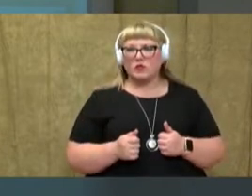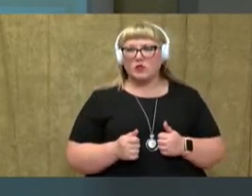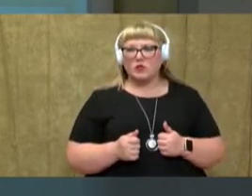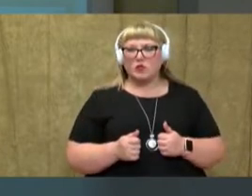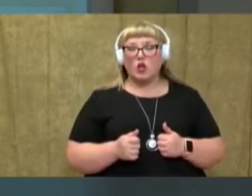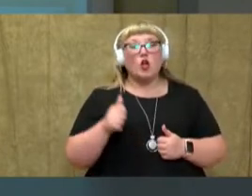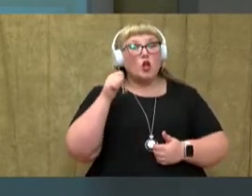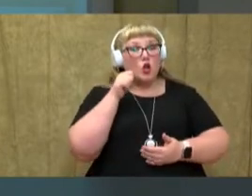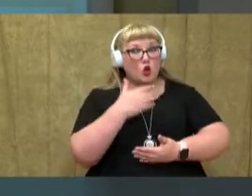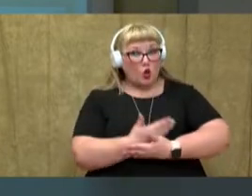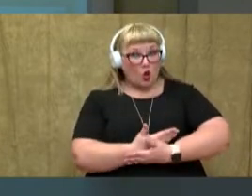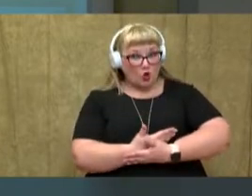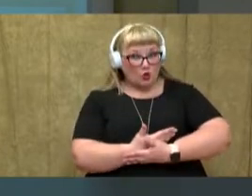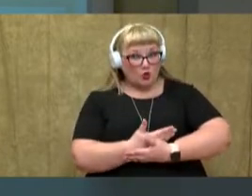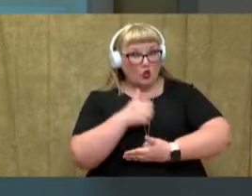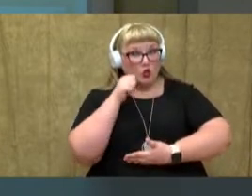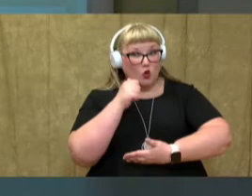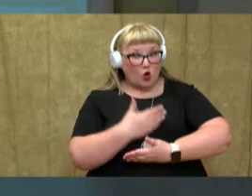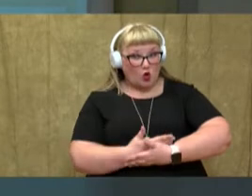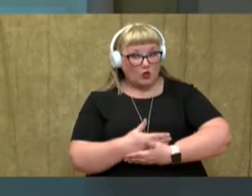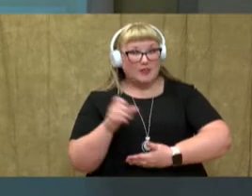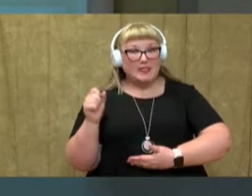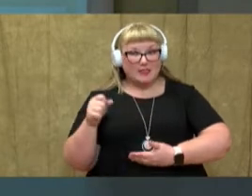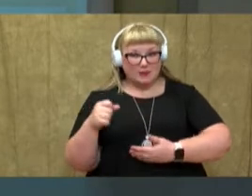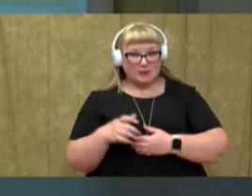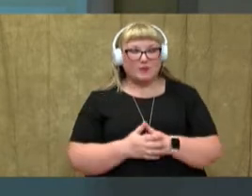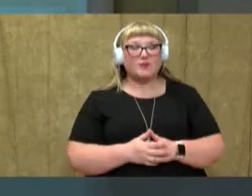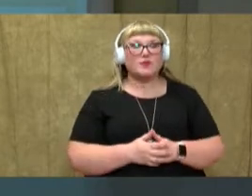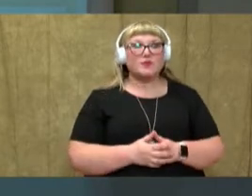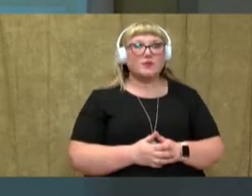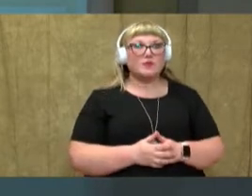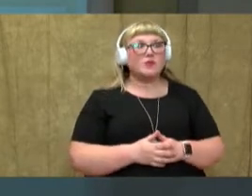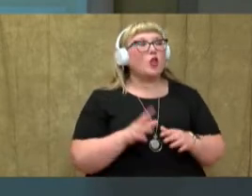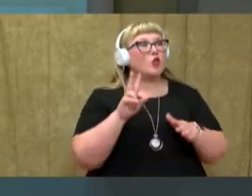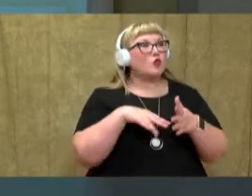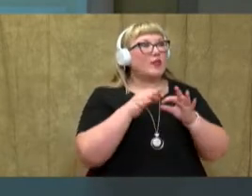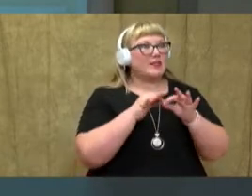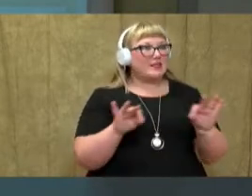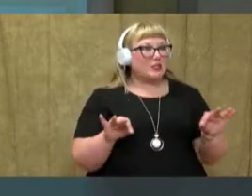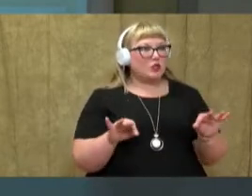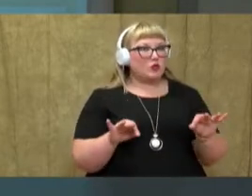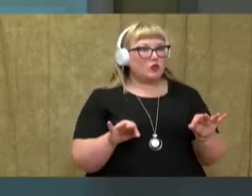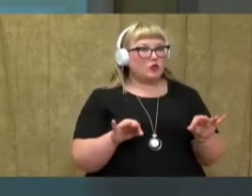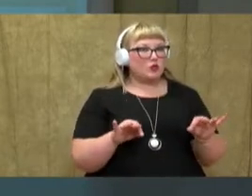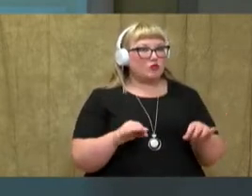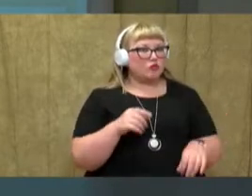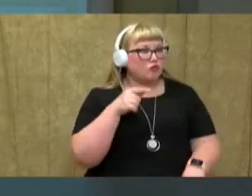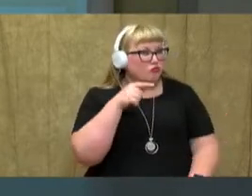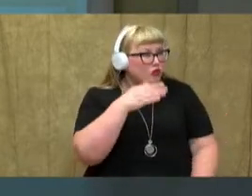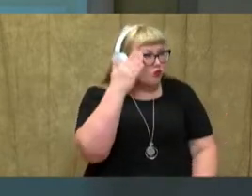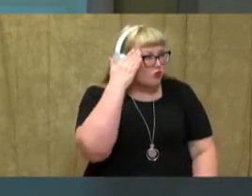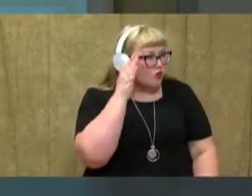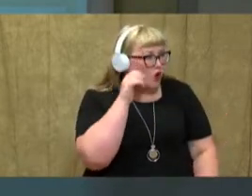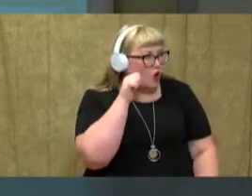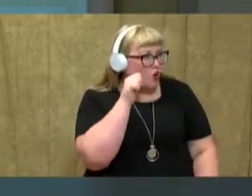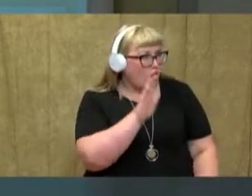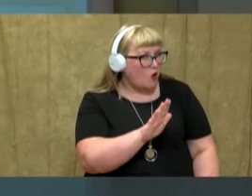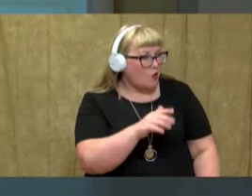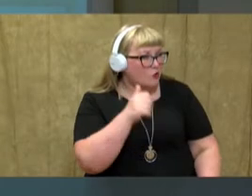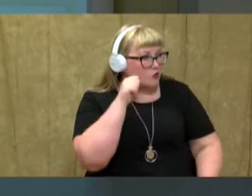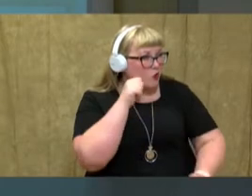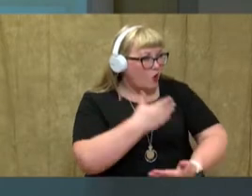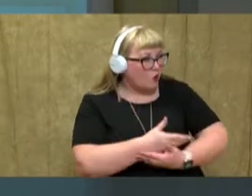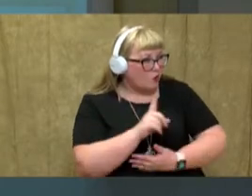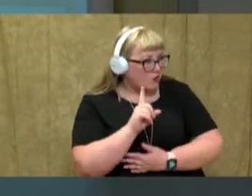Good job. Did you say daughter? All right. Let's read the sentence together. Ready? Read. Do you know